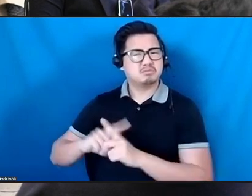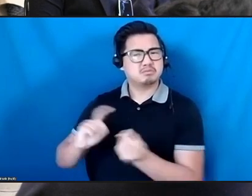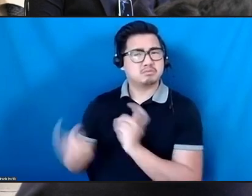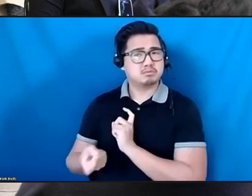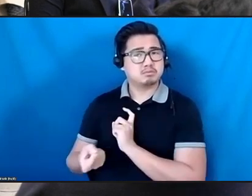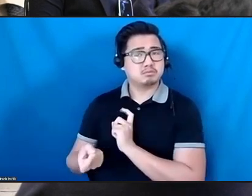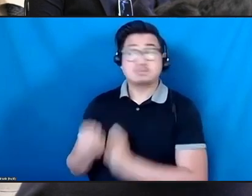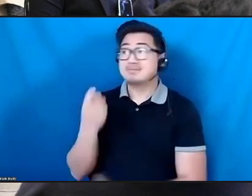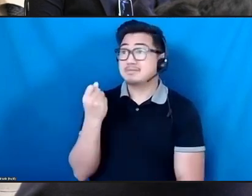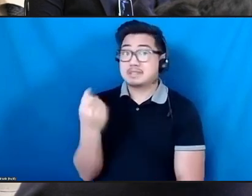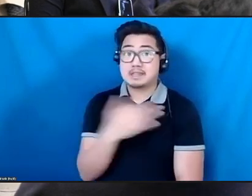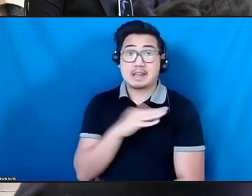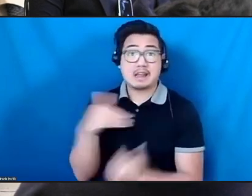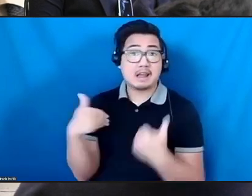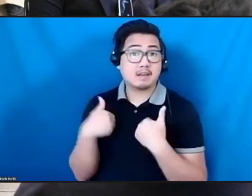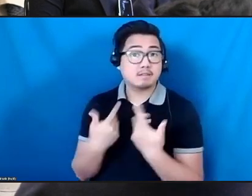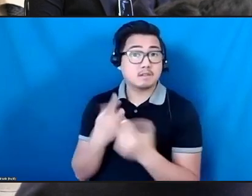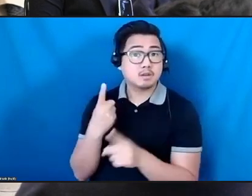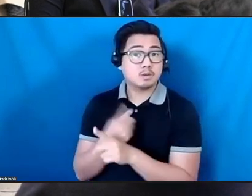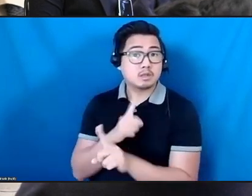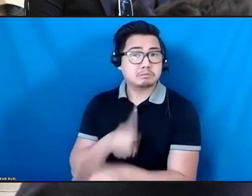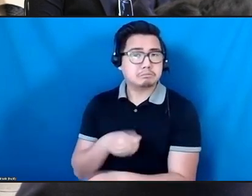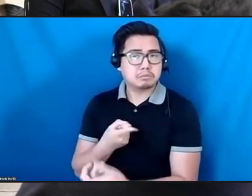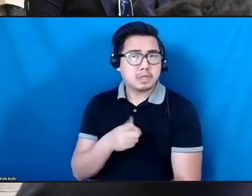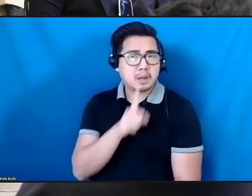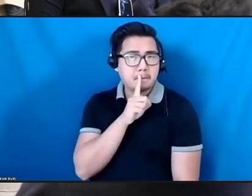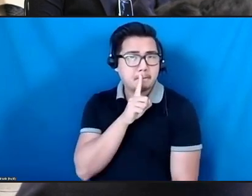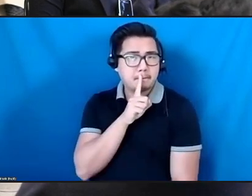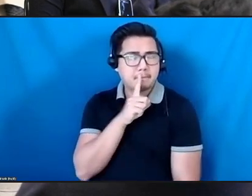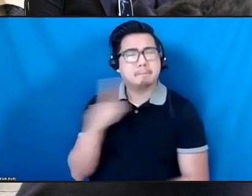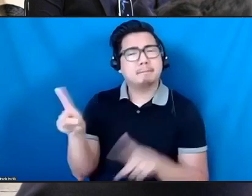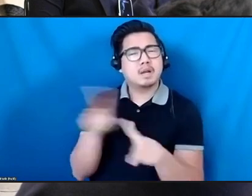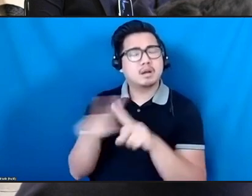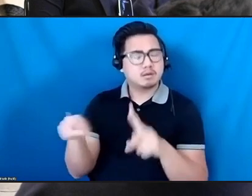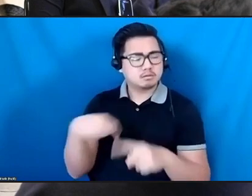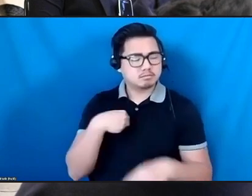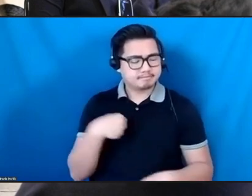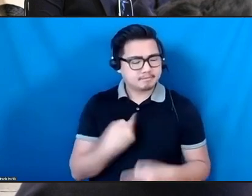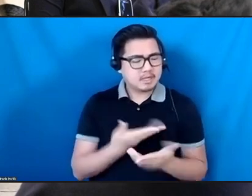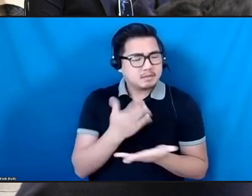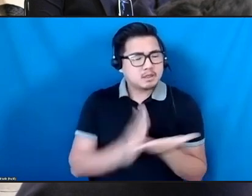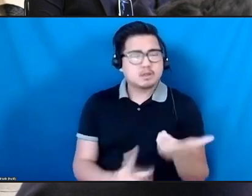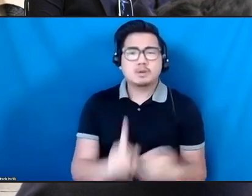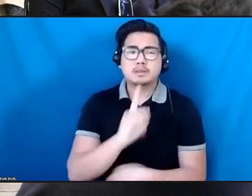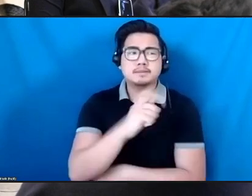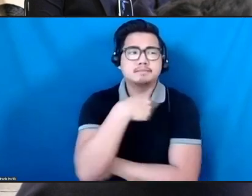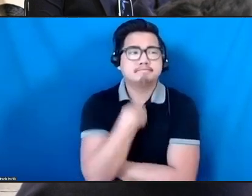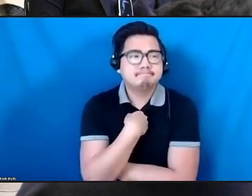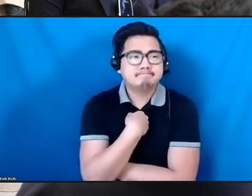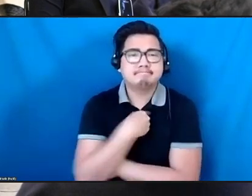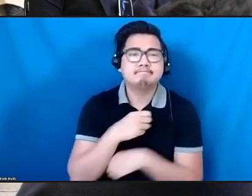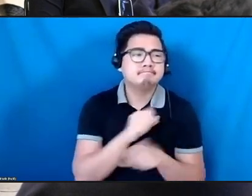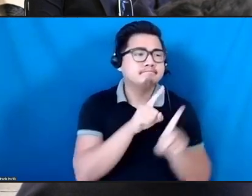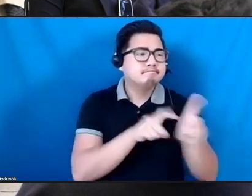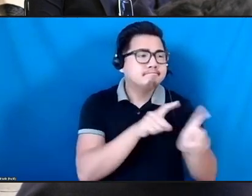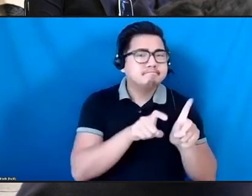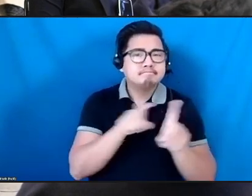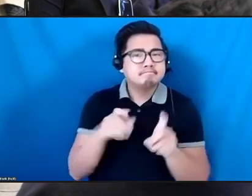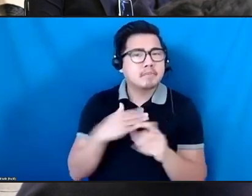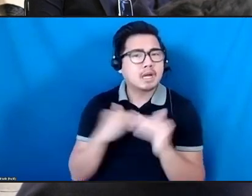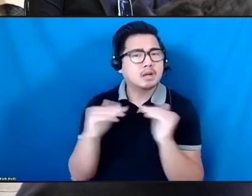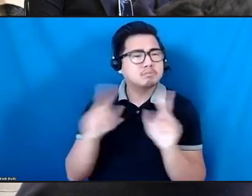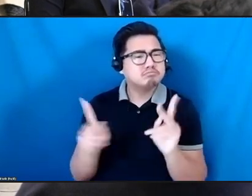You know, being humble and actually asking your colleagues questions about how we can work collectively better. So that's